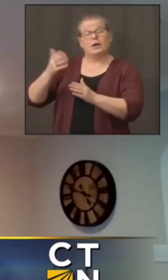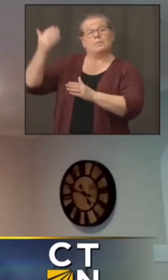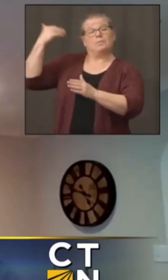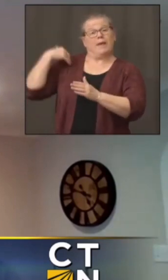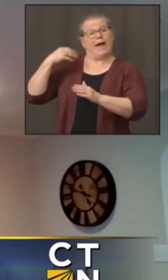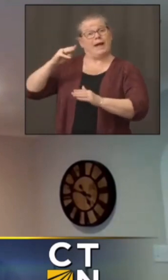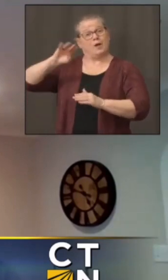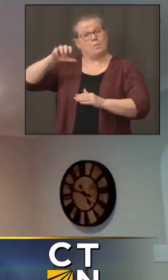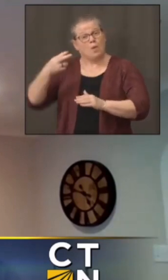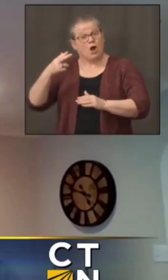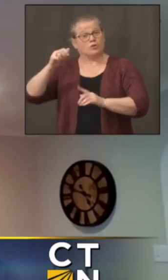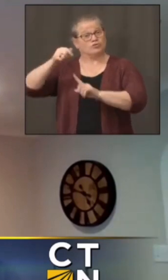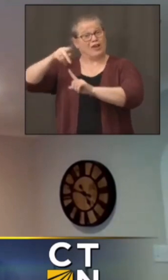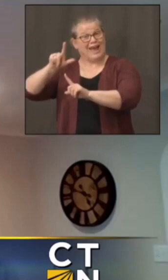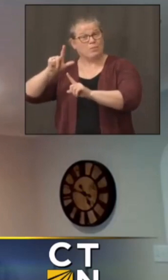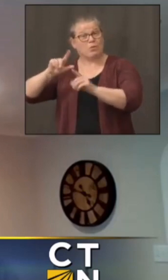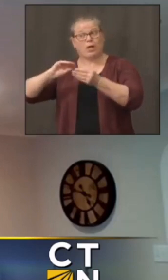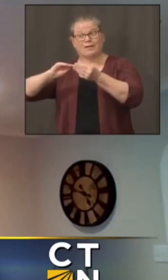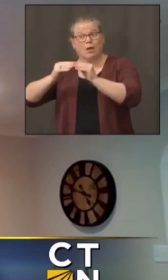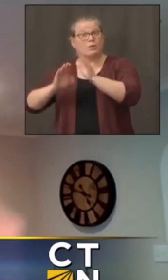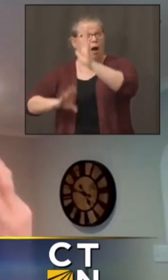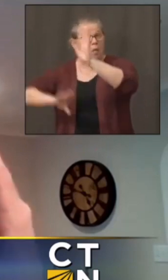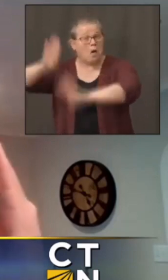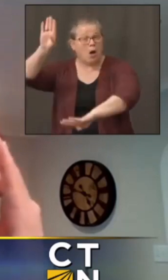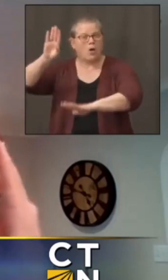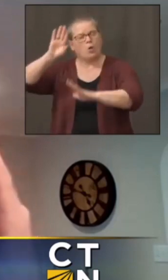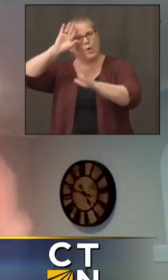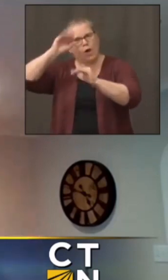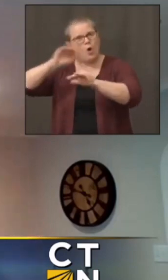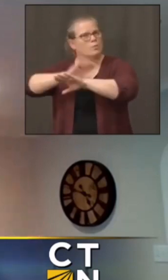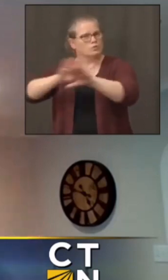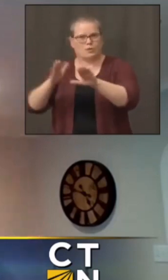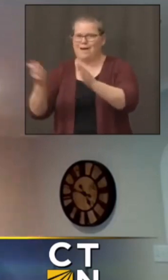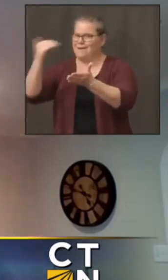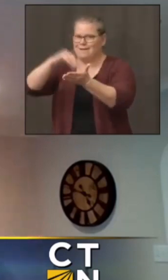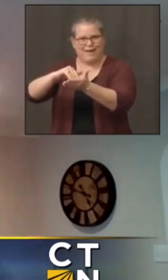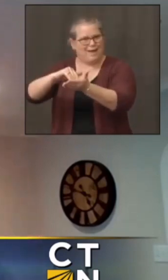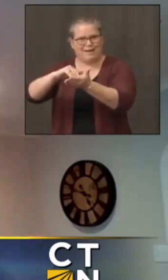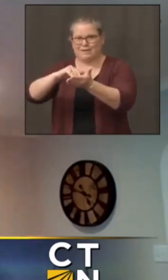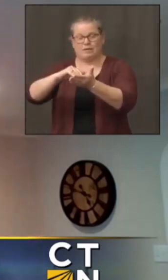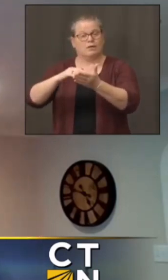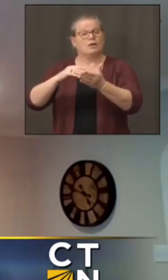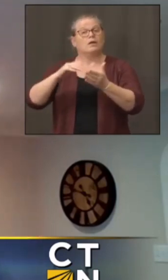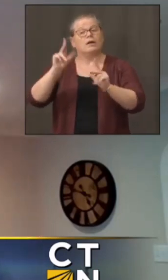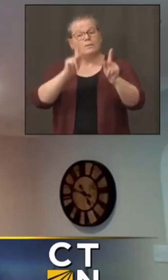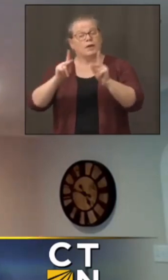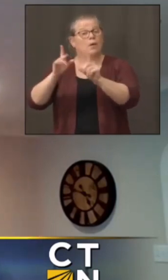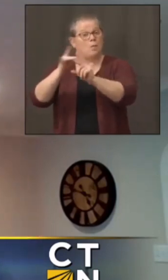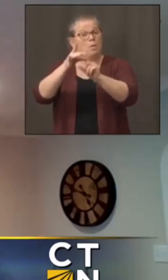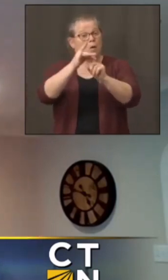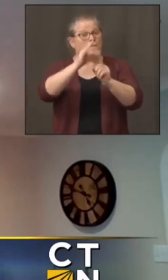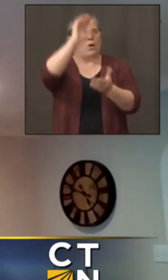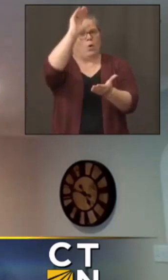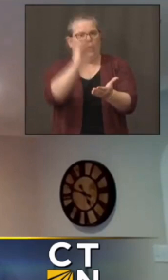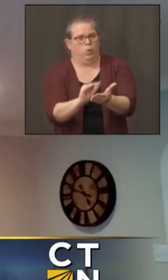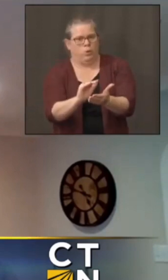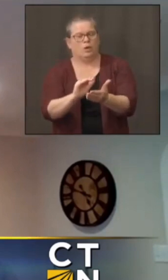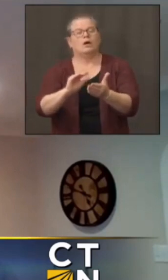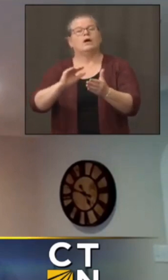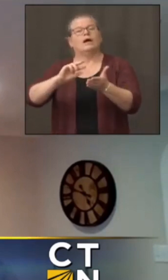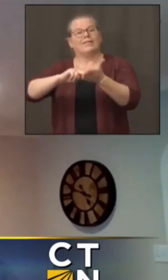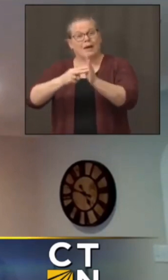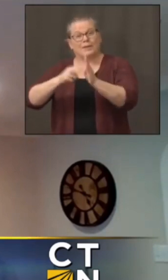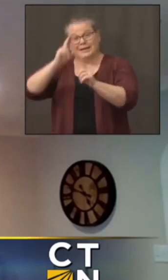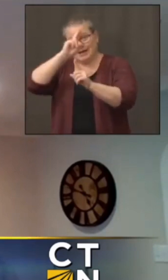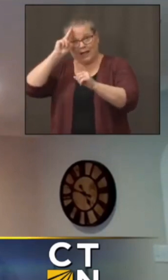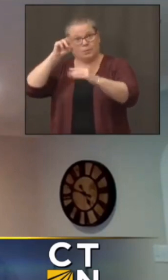infections. And by minimizing infections, to minimize hospitalizations and deaths. And so, the